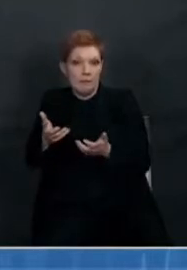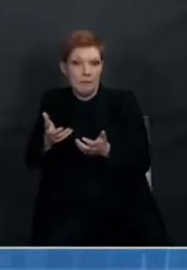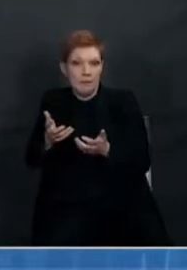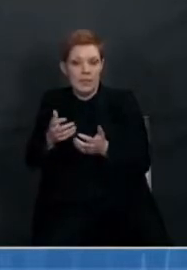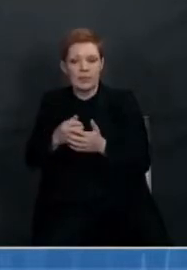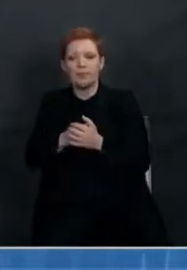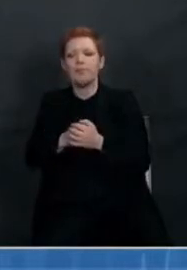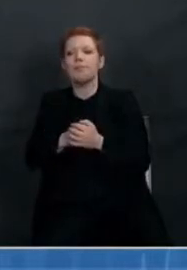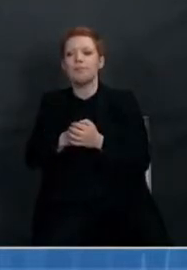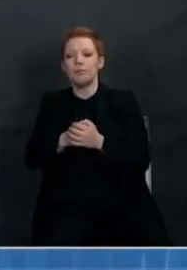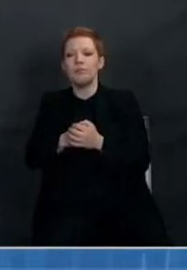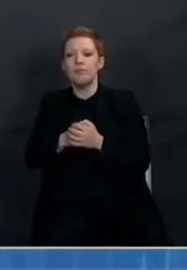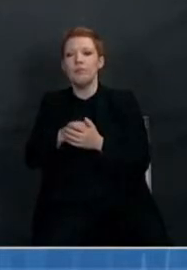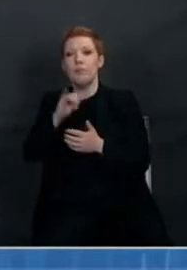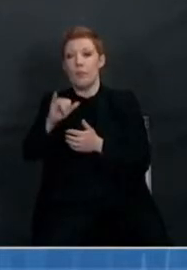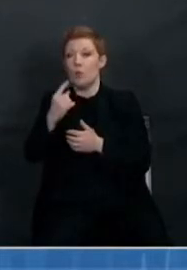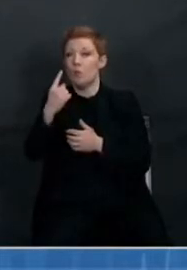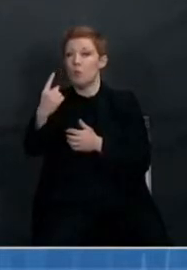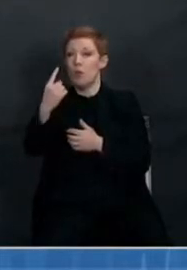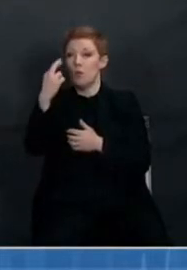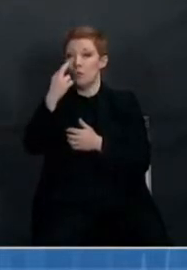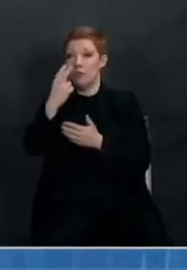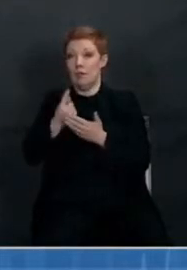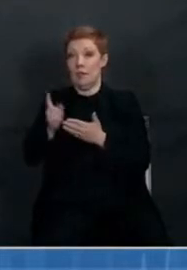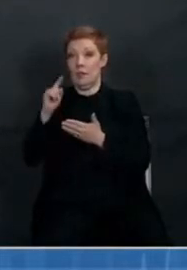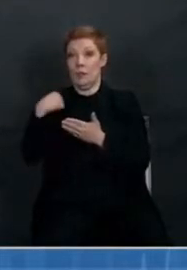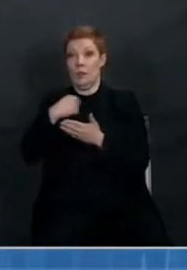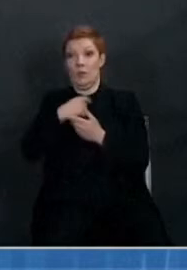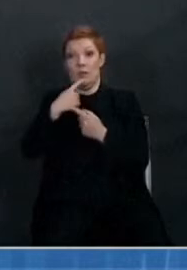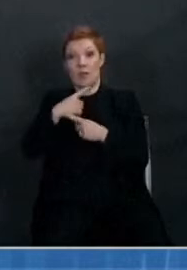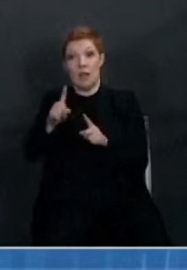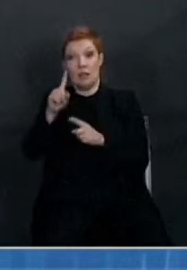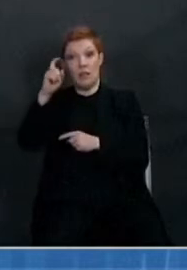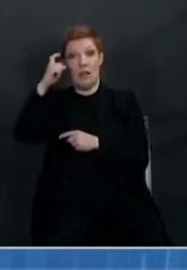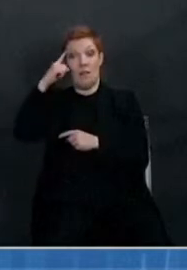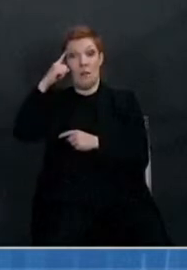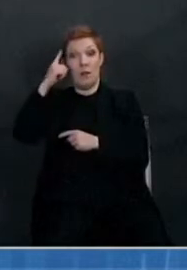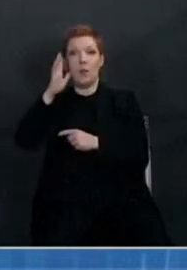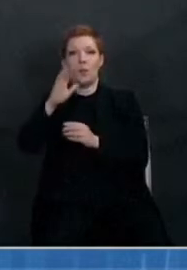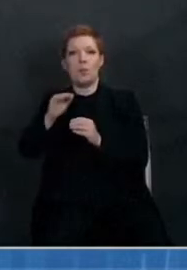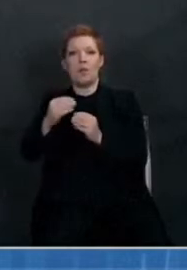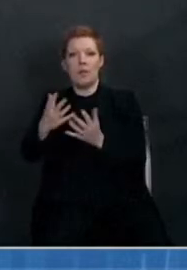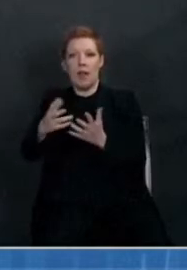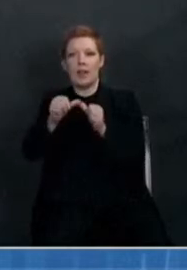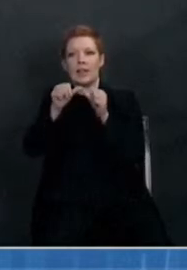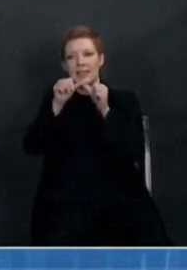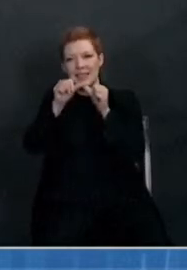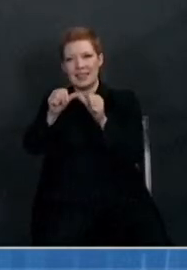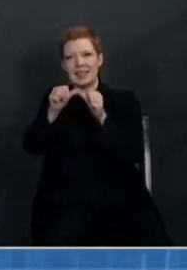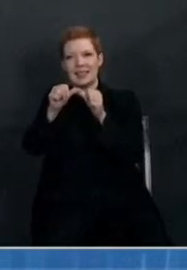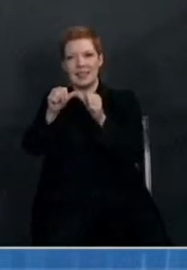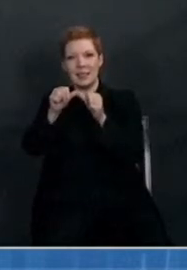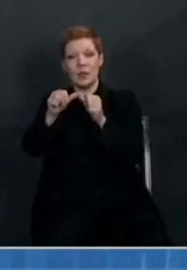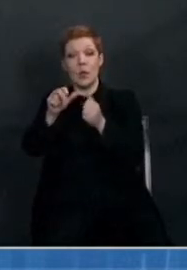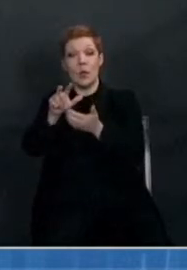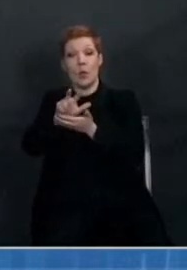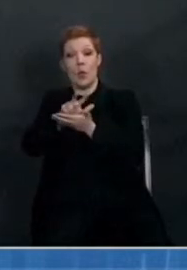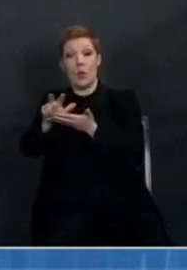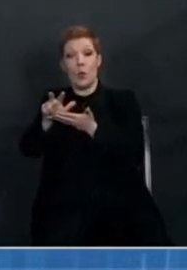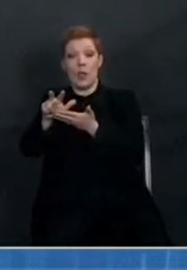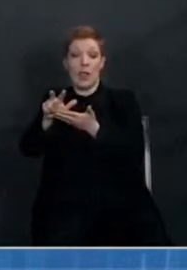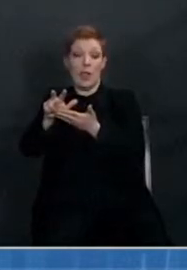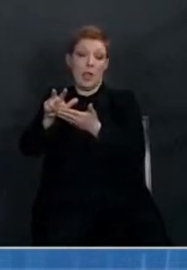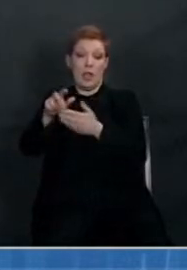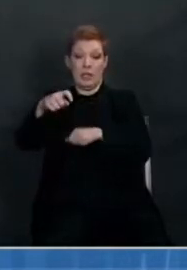That's one reason why last week we announced that the federal government will be providing a continual three-week window into